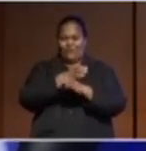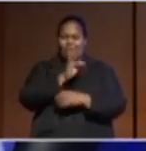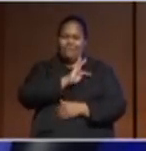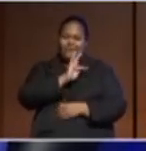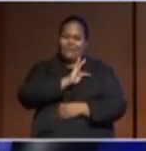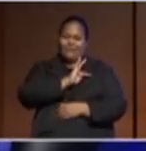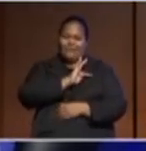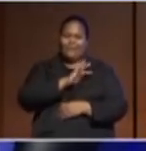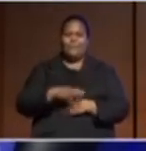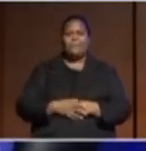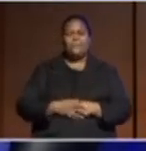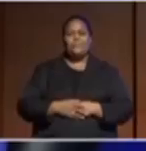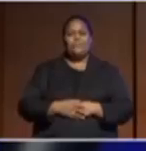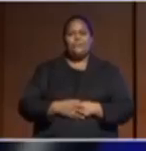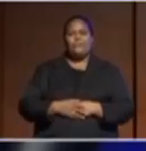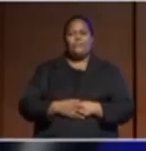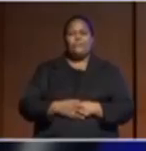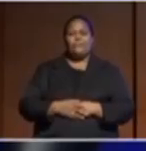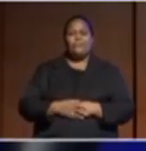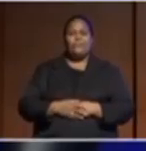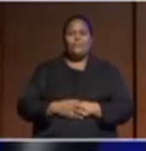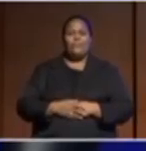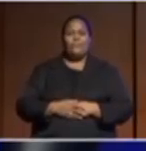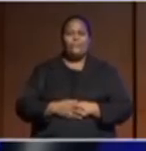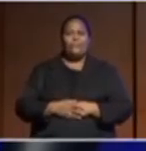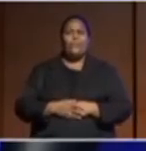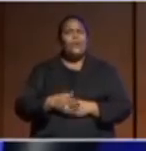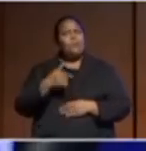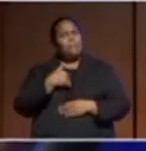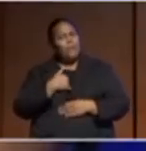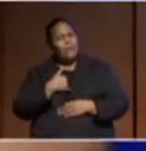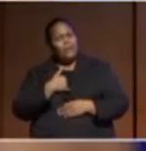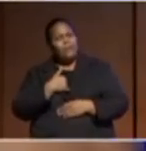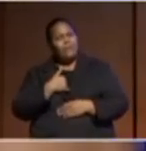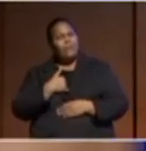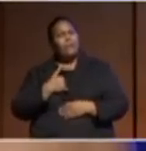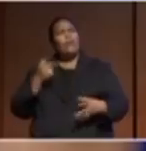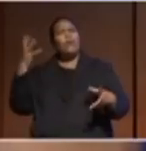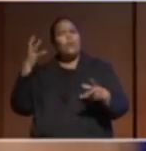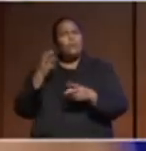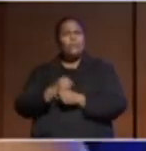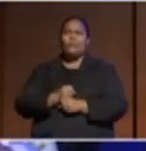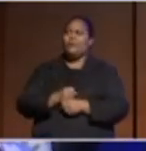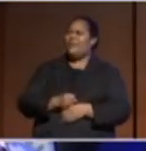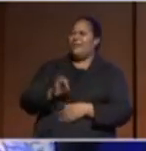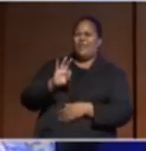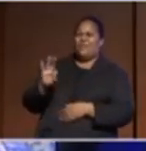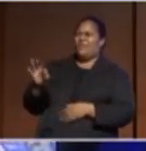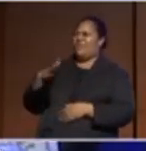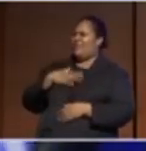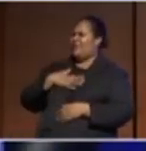I have had to come to this conclusion that it wasn't any grand plan of mine